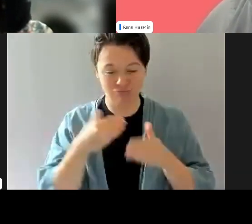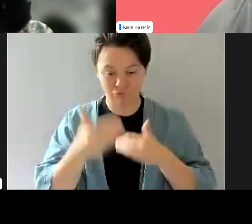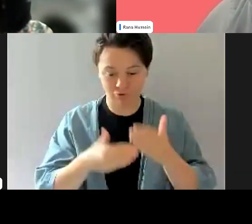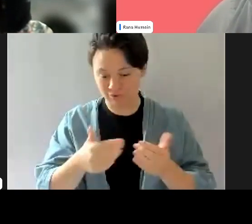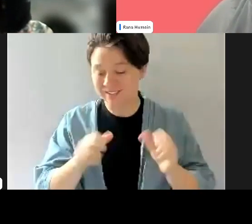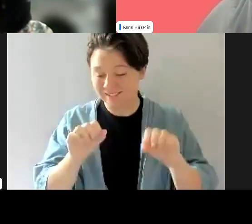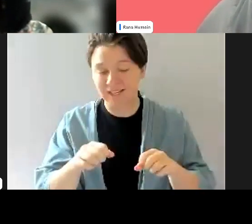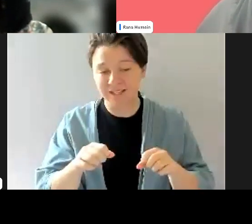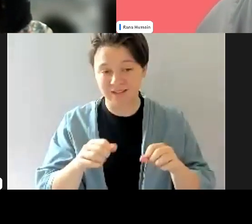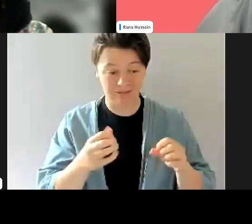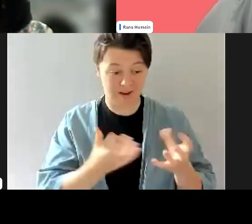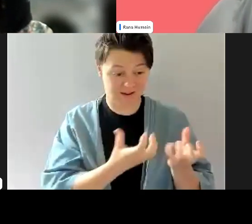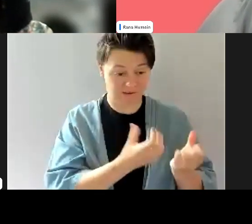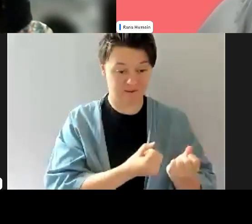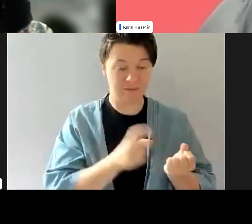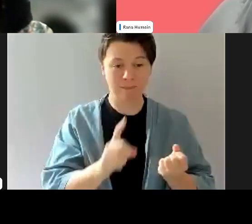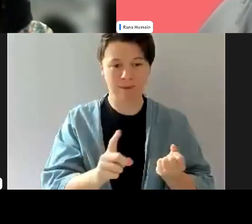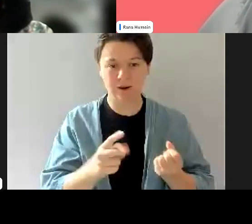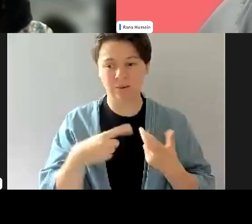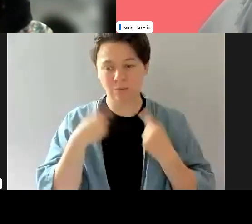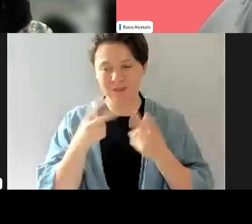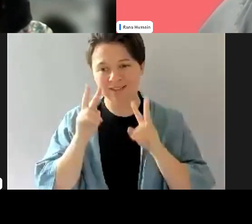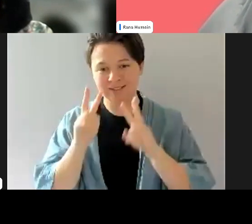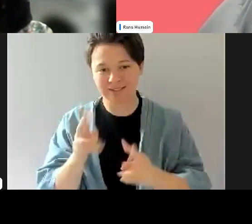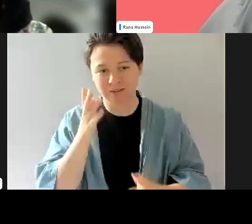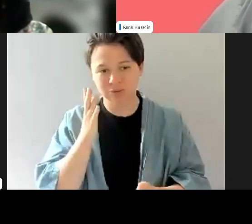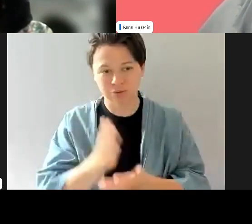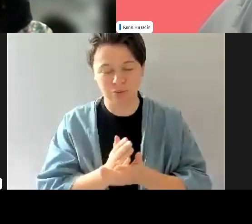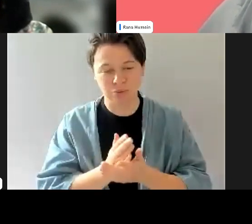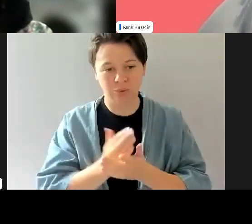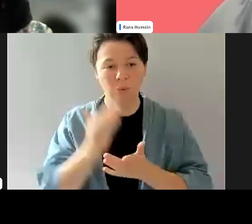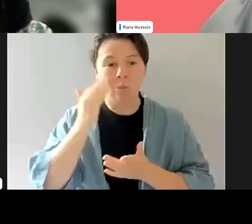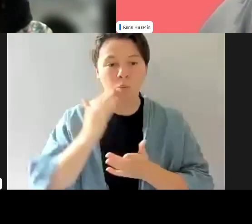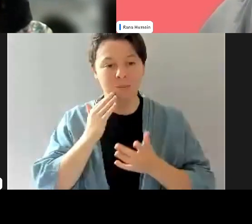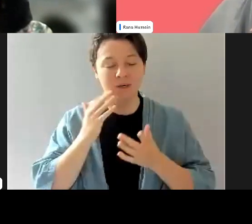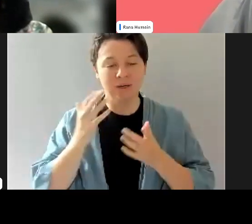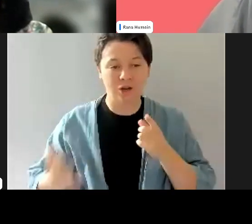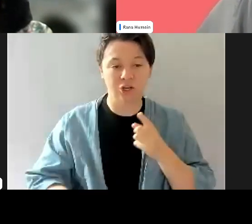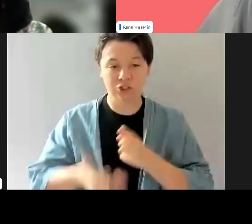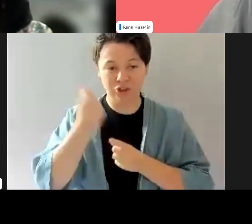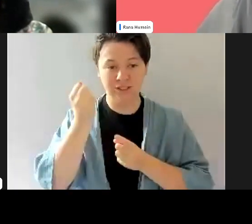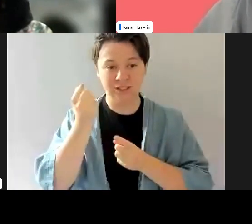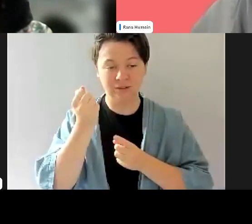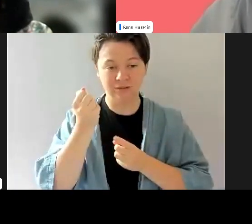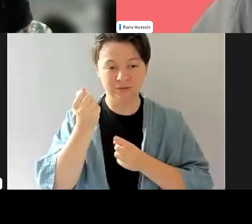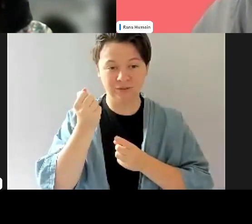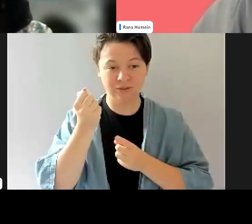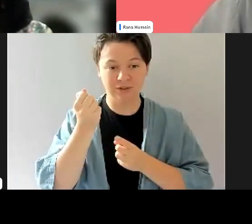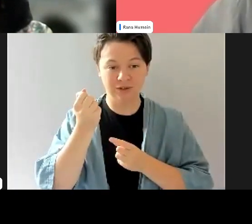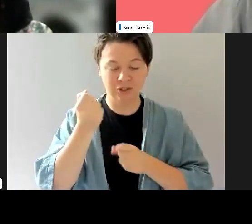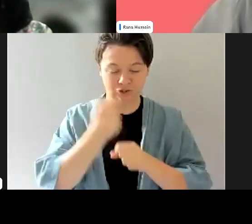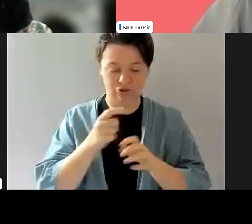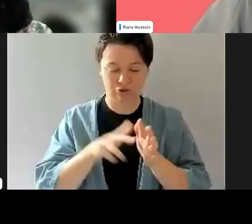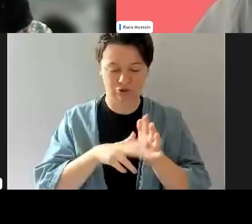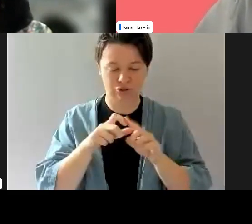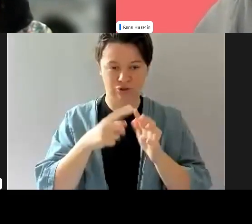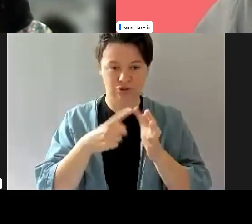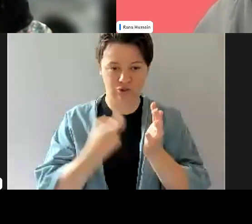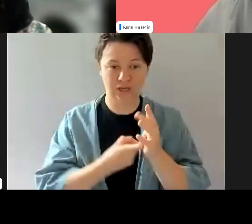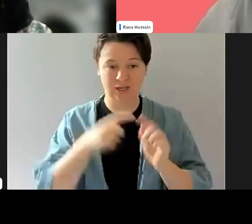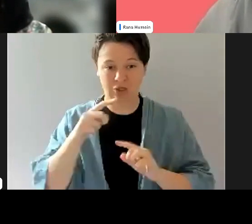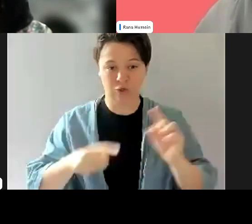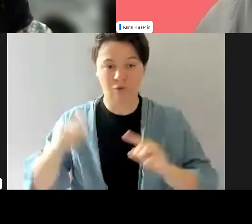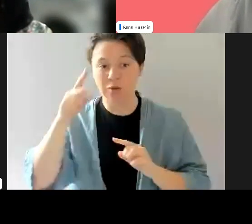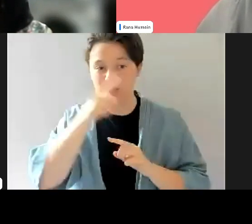see it now, women often achieve and gender diverse, um, people within our clubs and associations office often